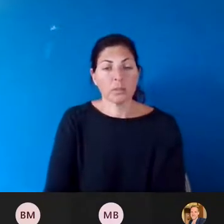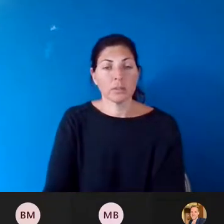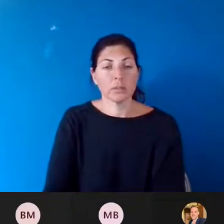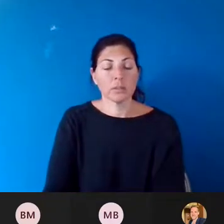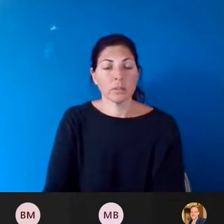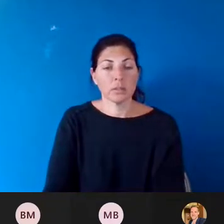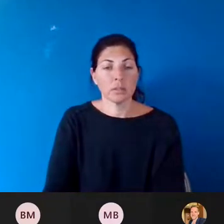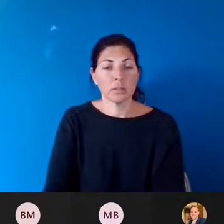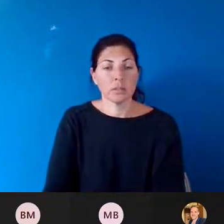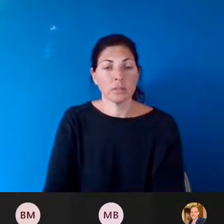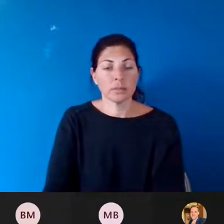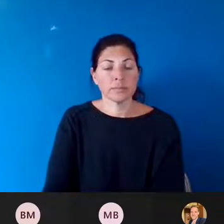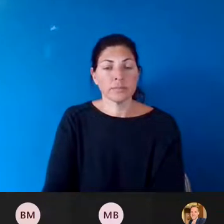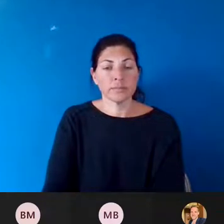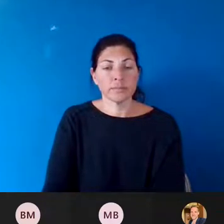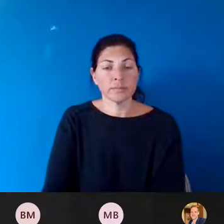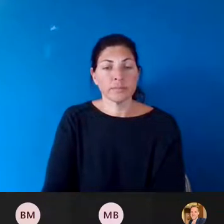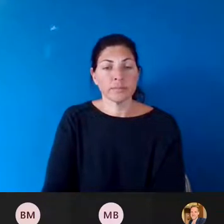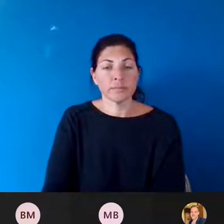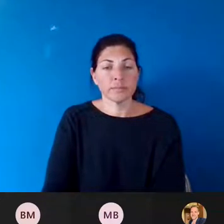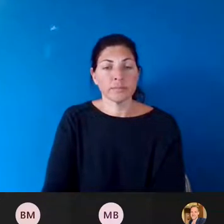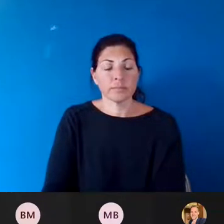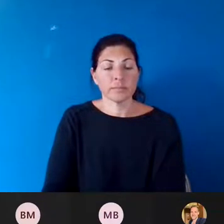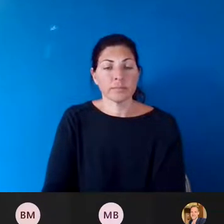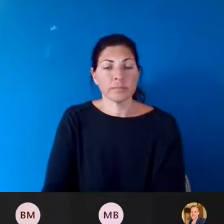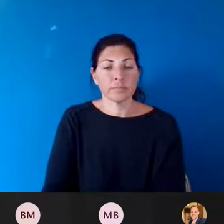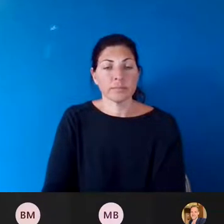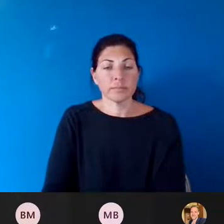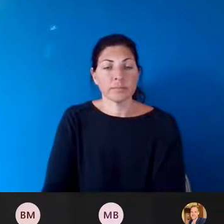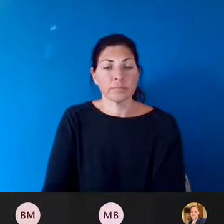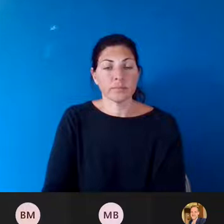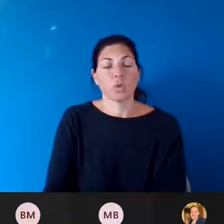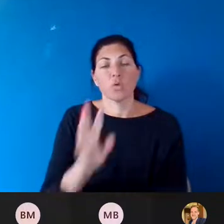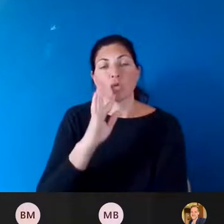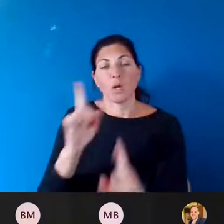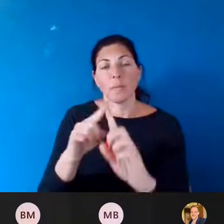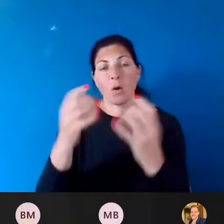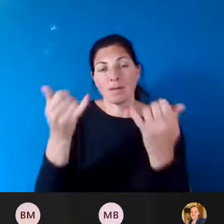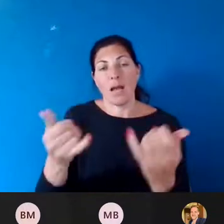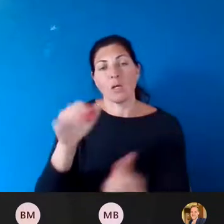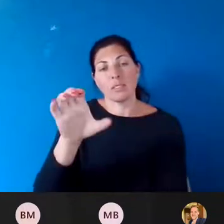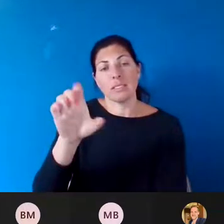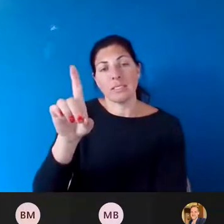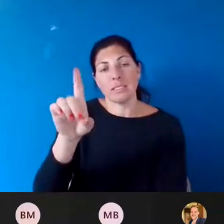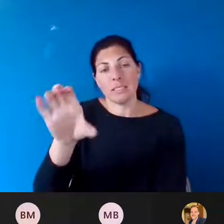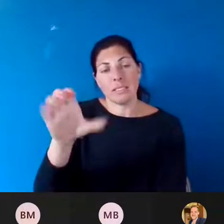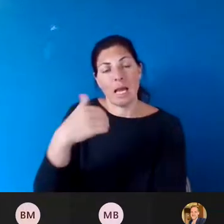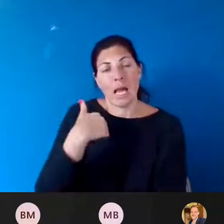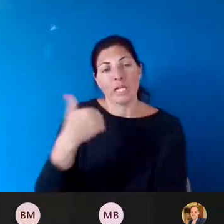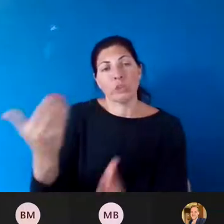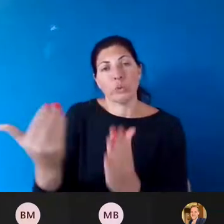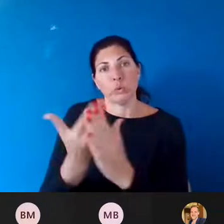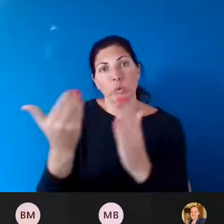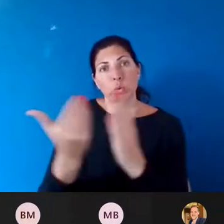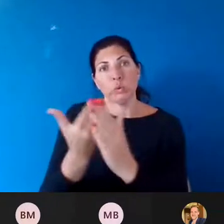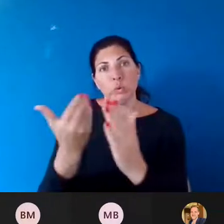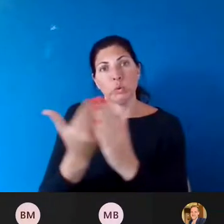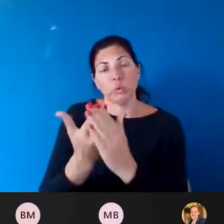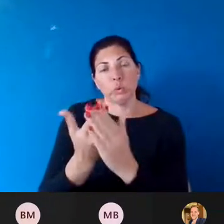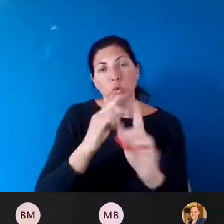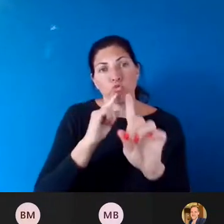you know, now the CDC has new directives and we've had